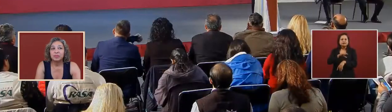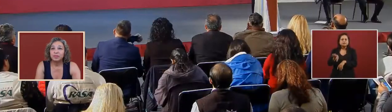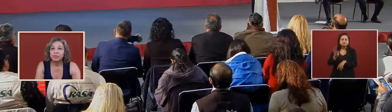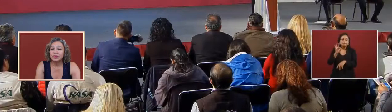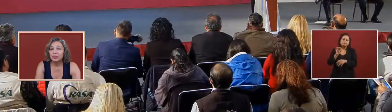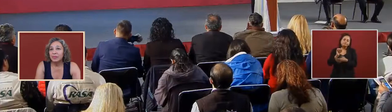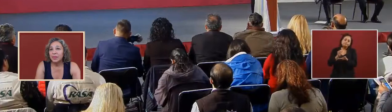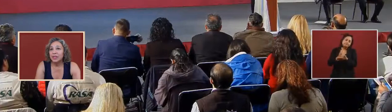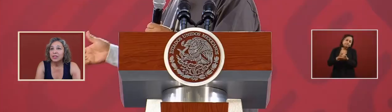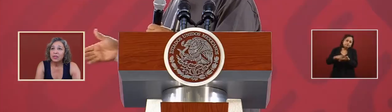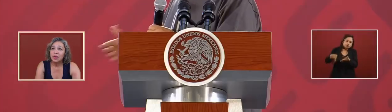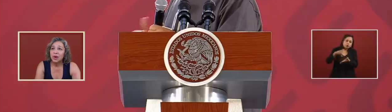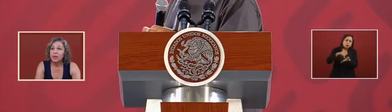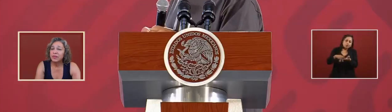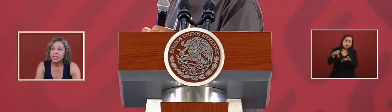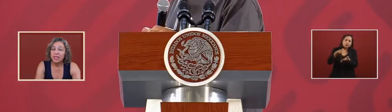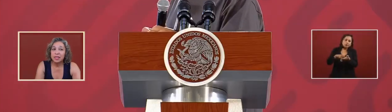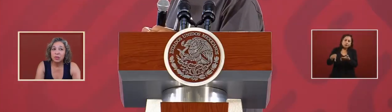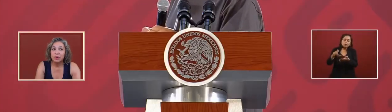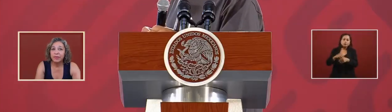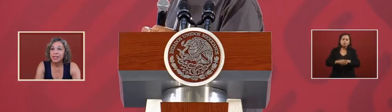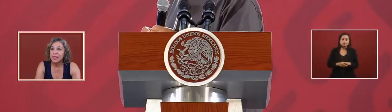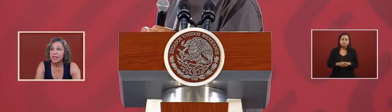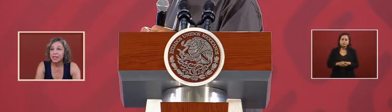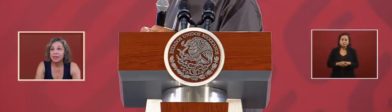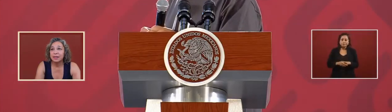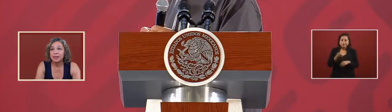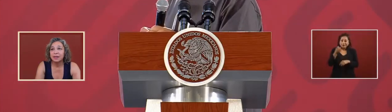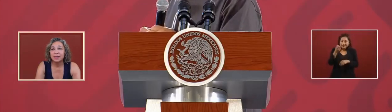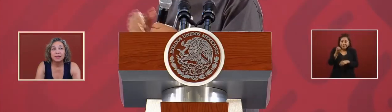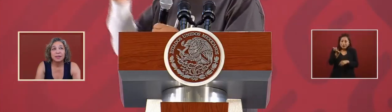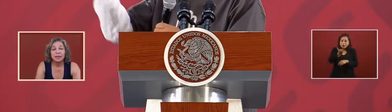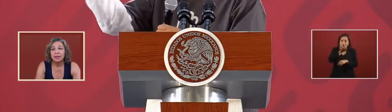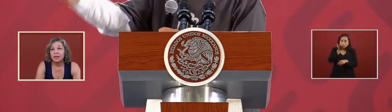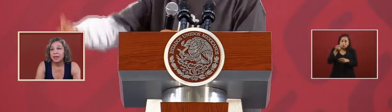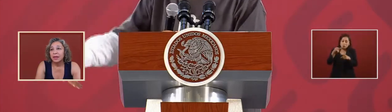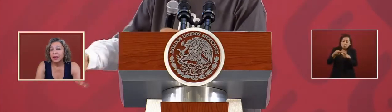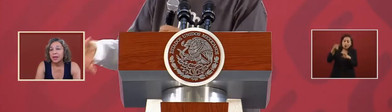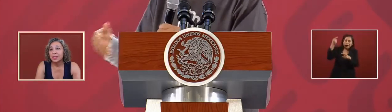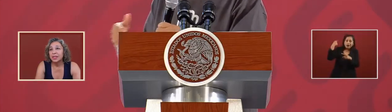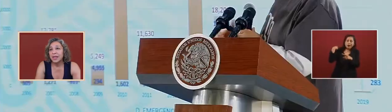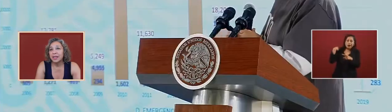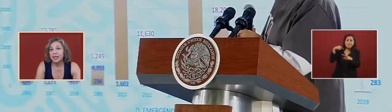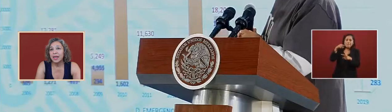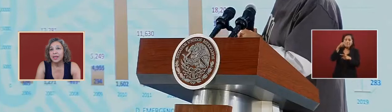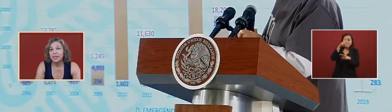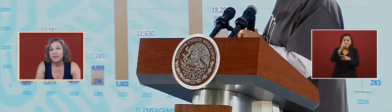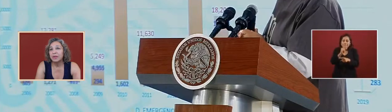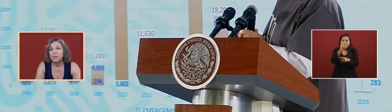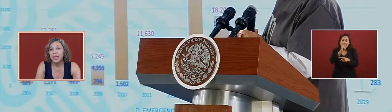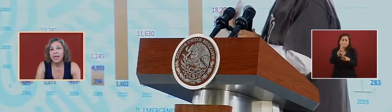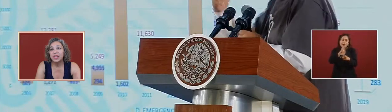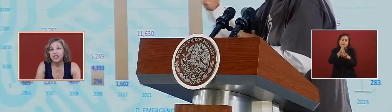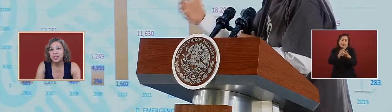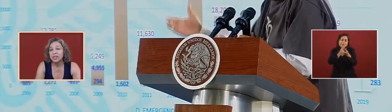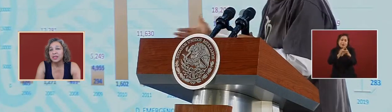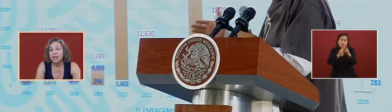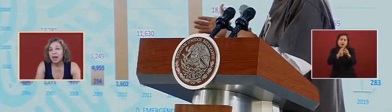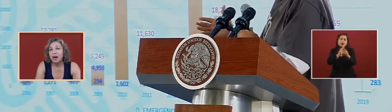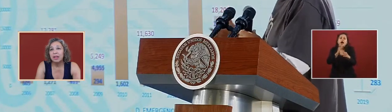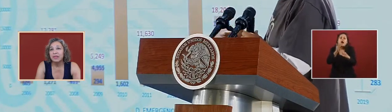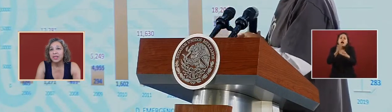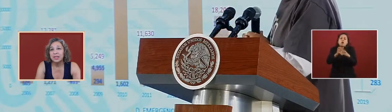so all of these things we're fixing it it's like the case of the medications